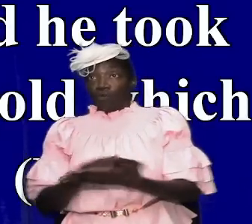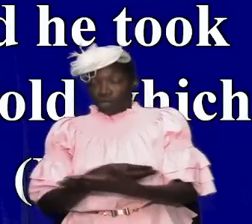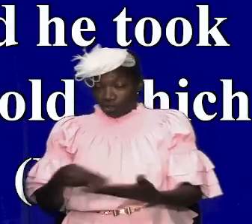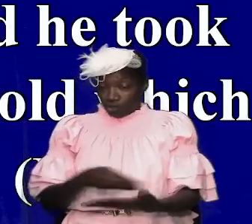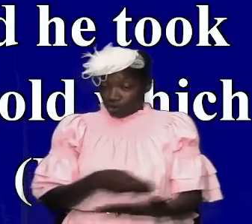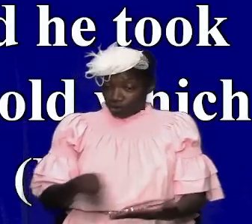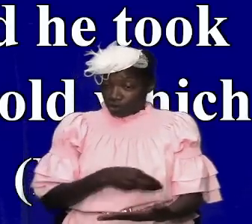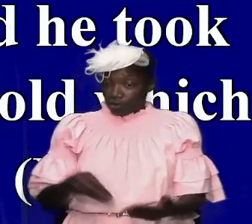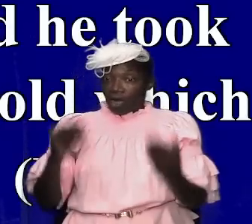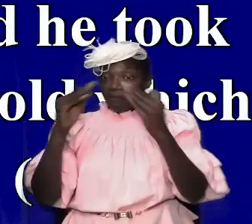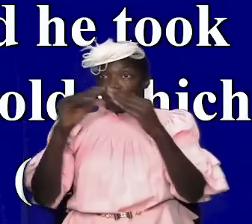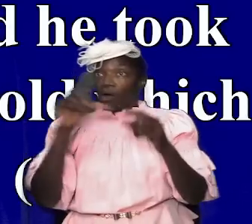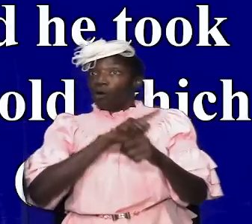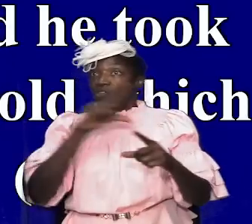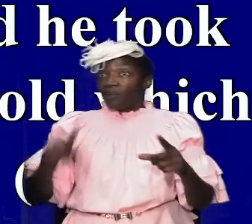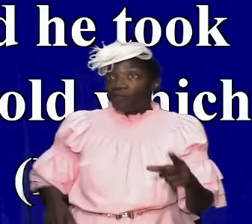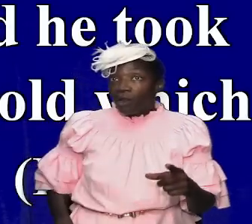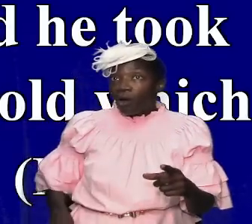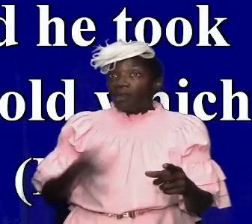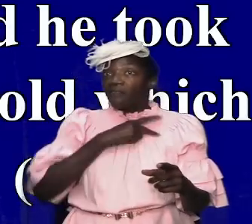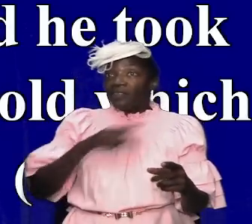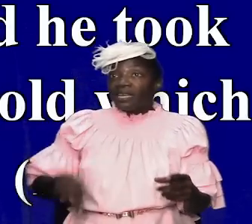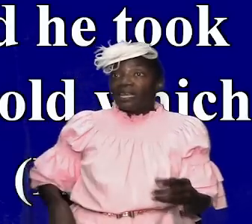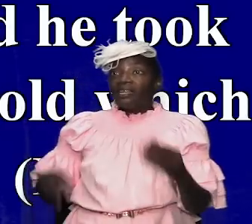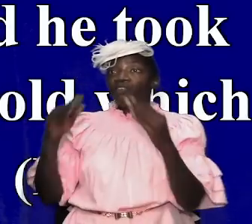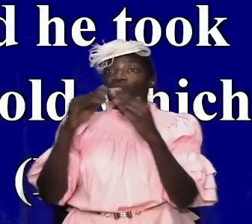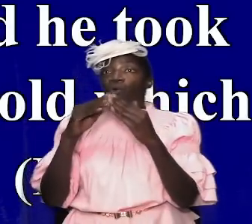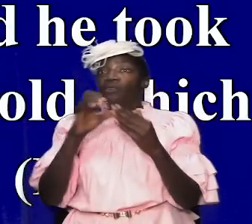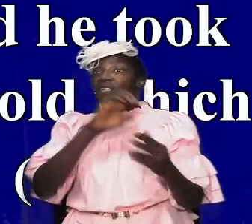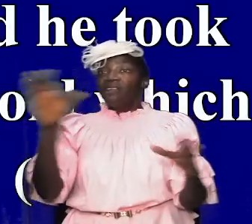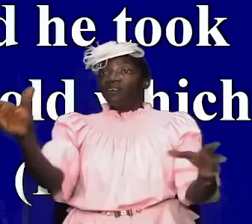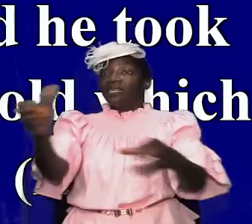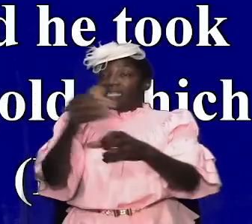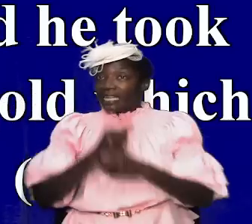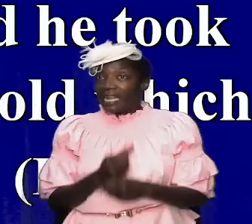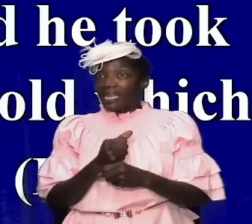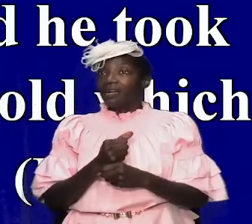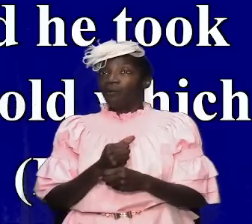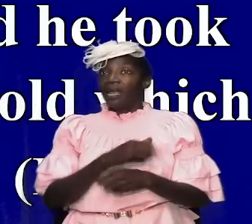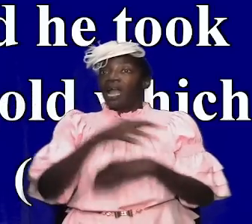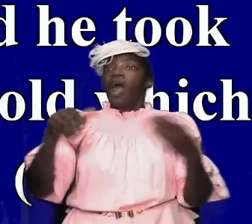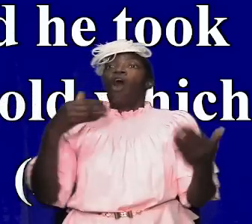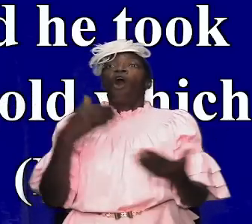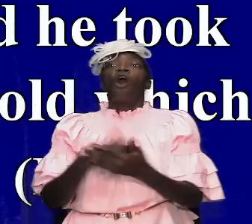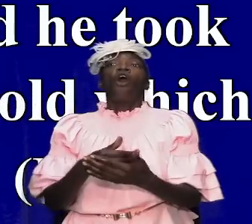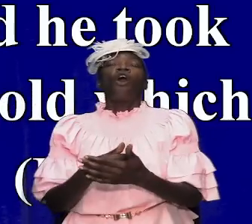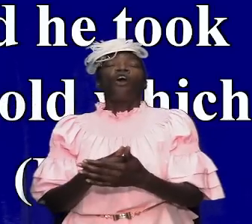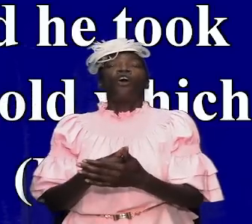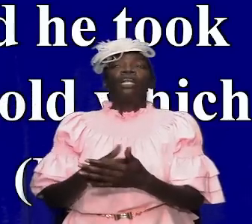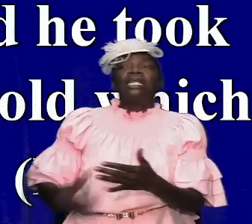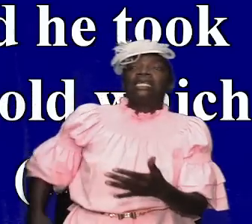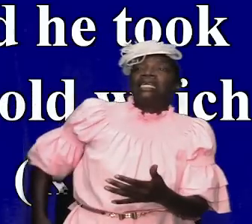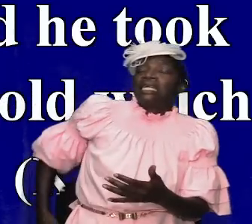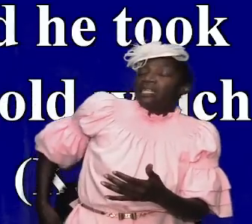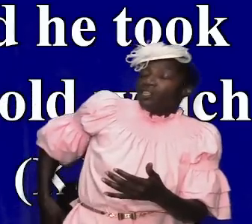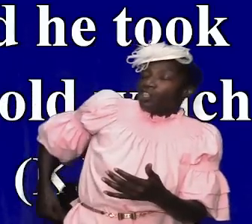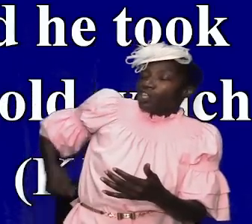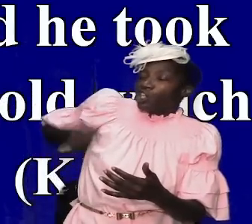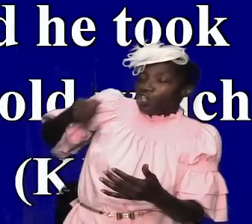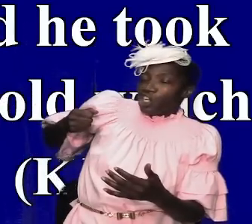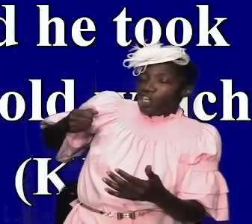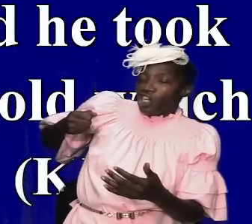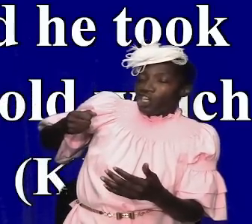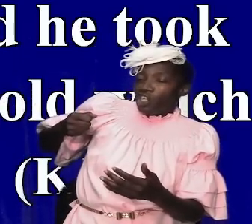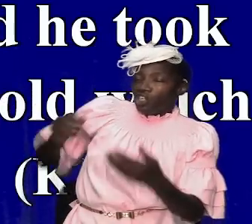and the treasures of the king's house he even took away all and he took away all